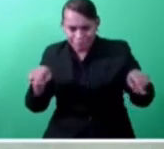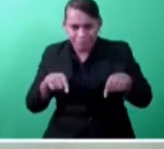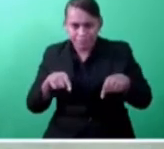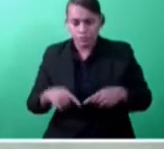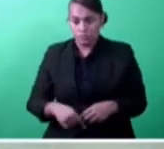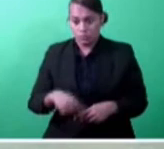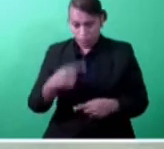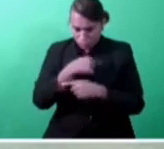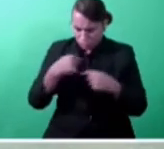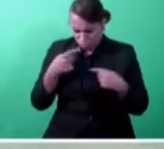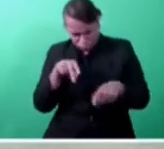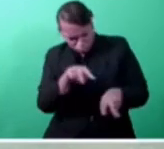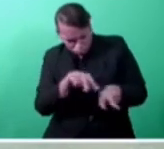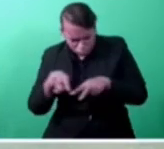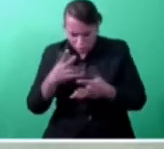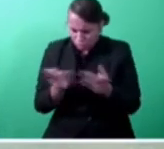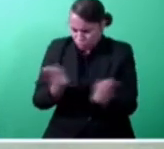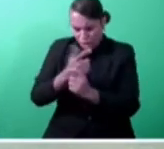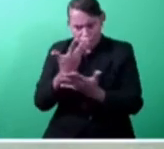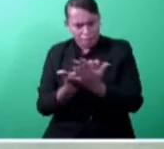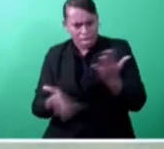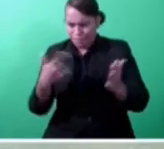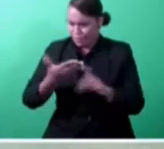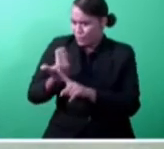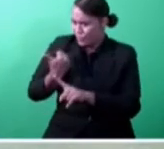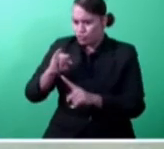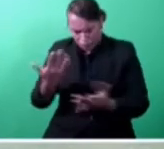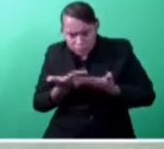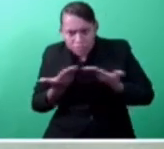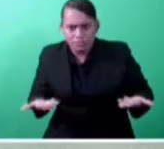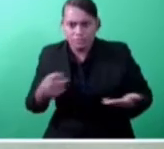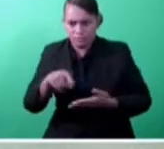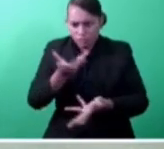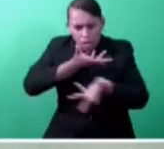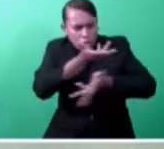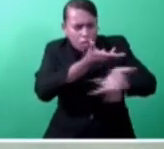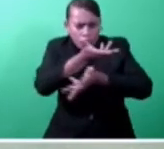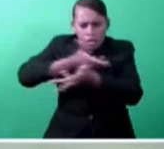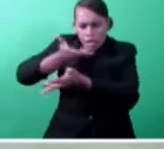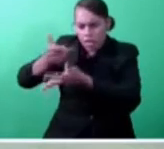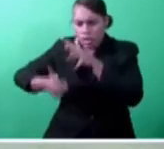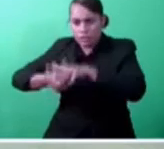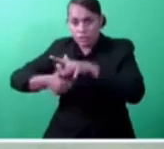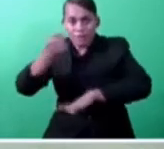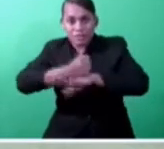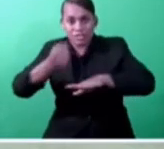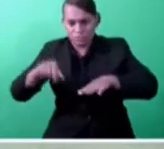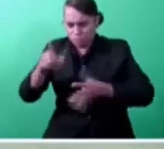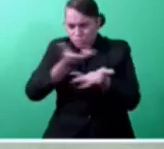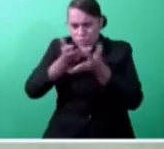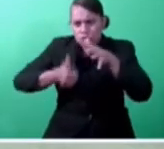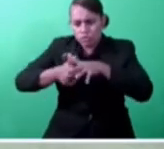modernize the way Fijians interact with and access information on government services, we will ensure